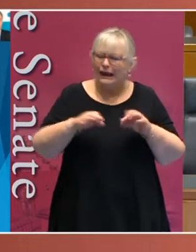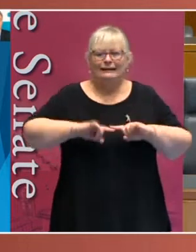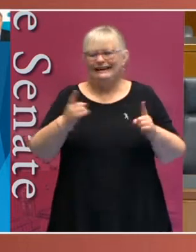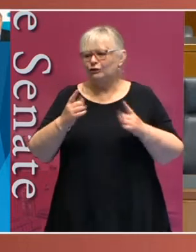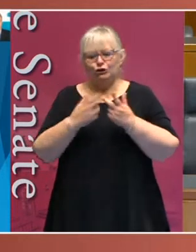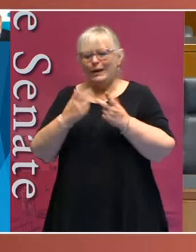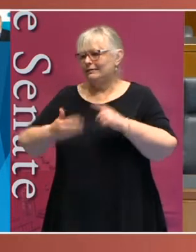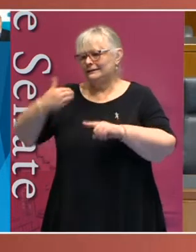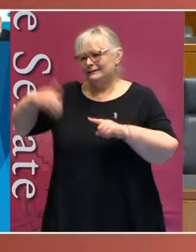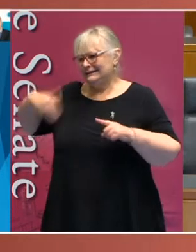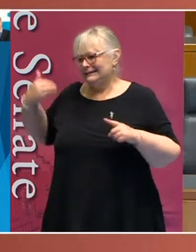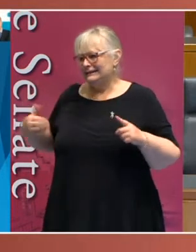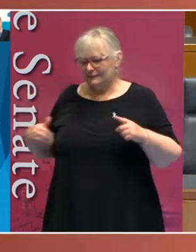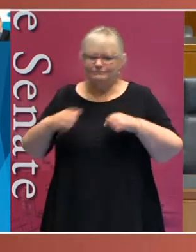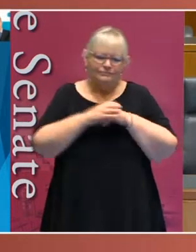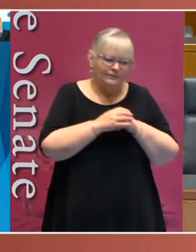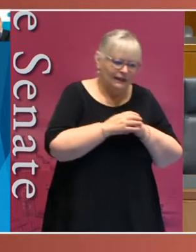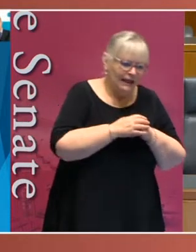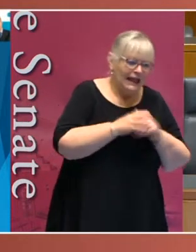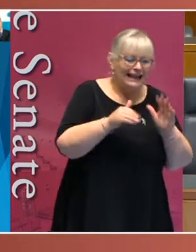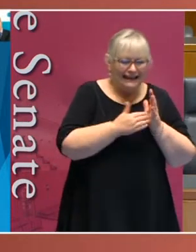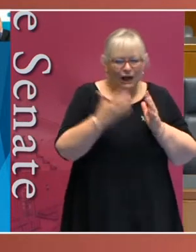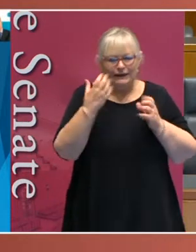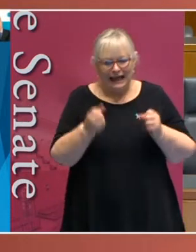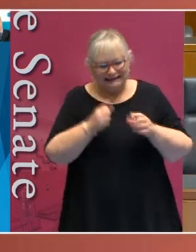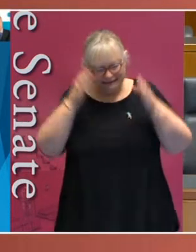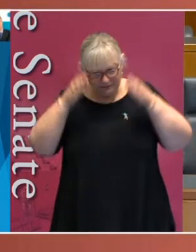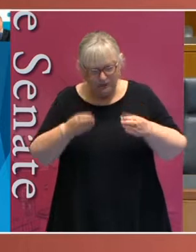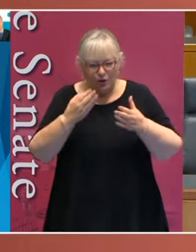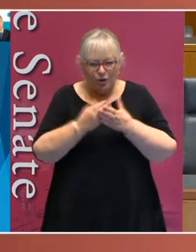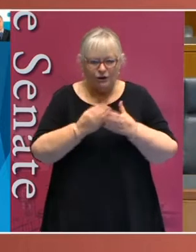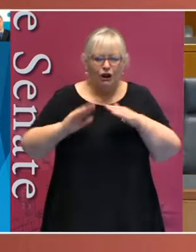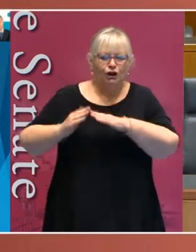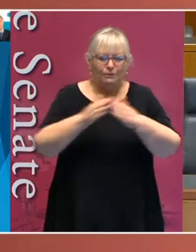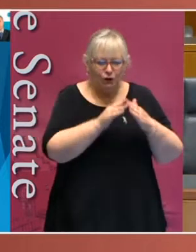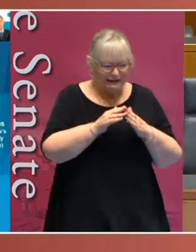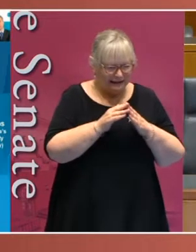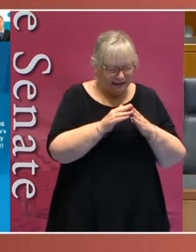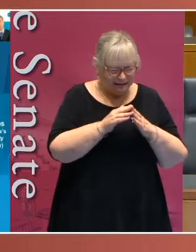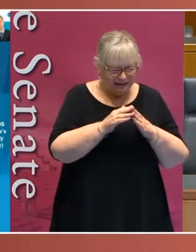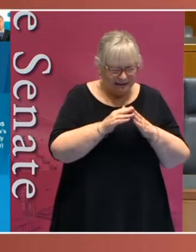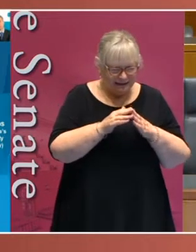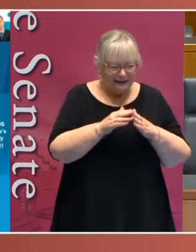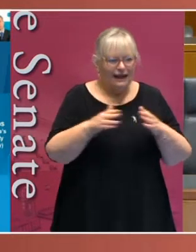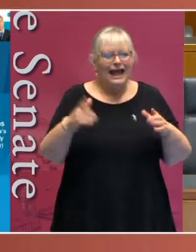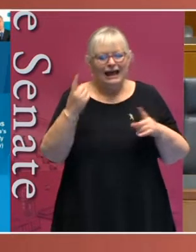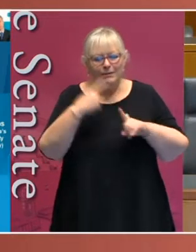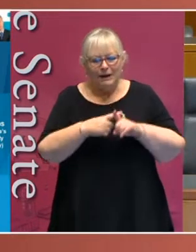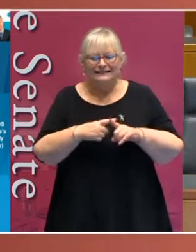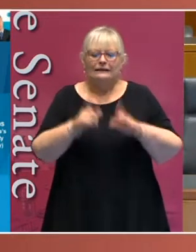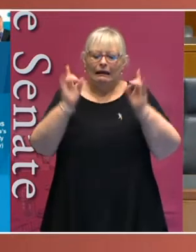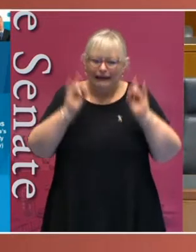Disability Strategy in that it now has an emphasis on both community attitudes but also implementation.